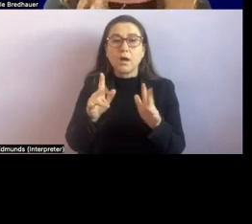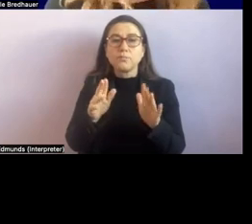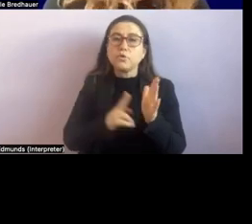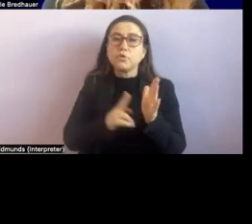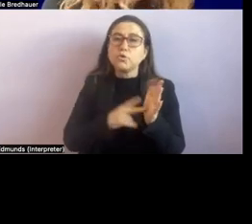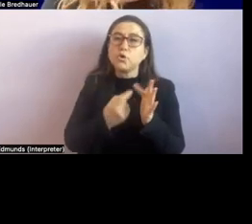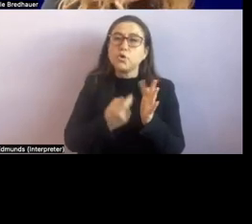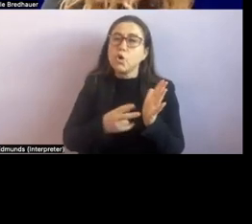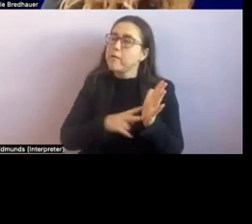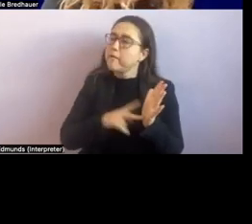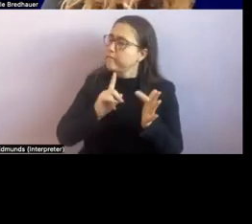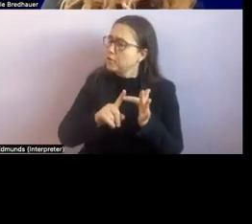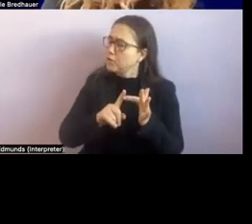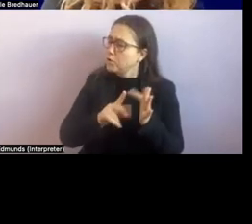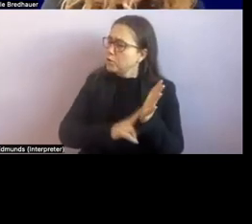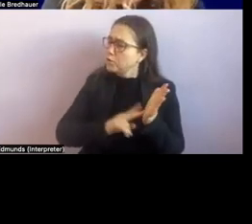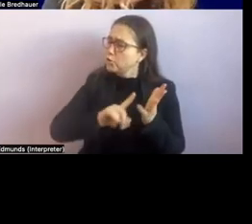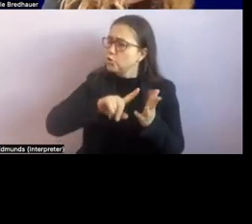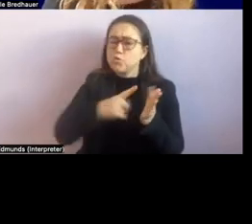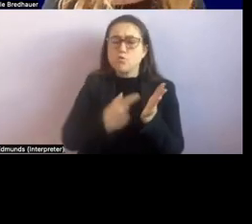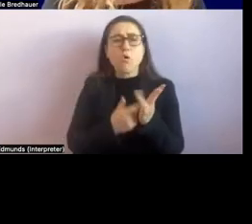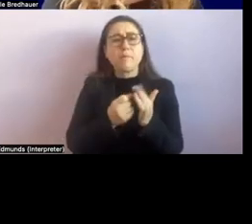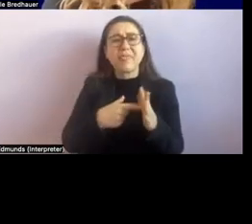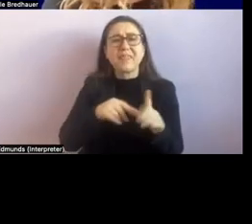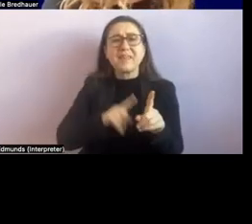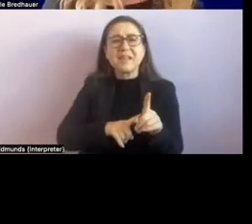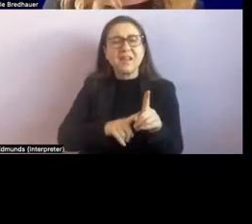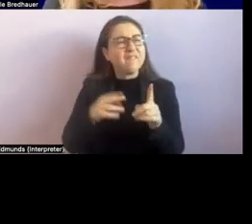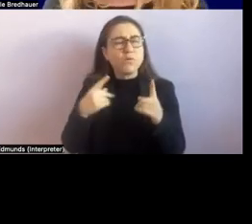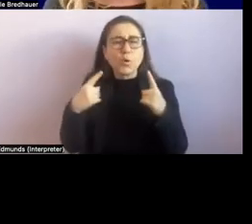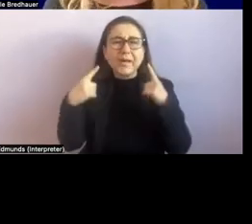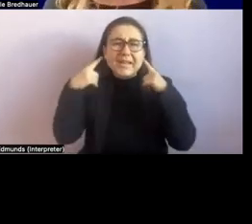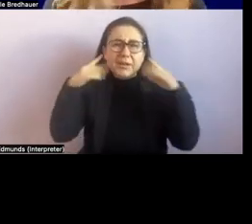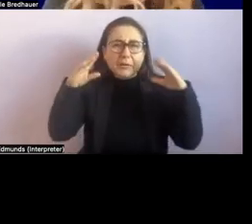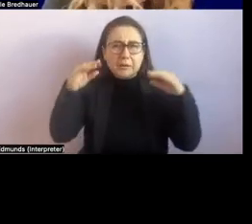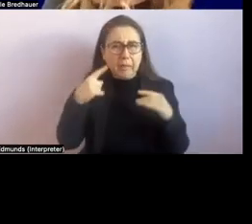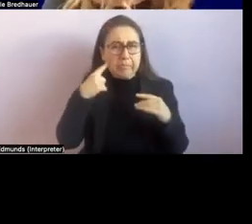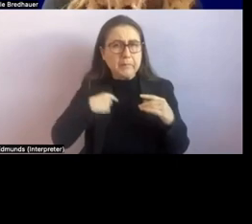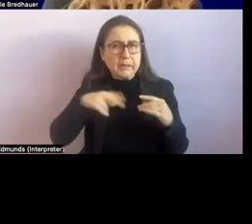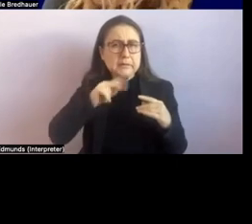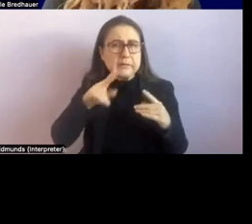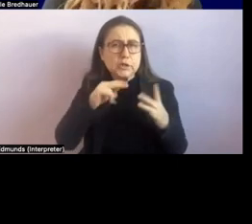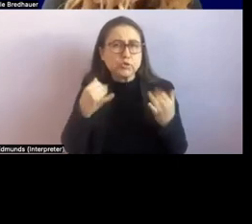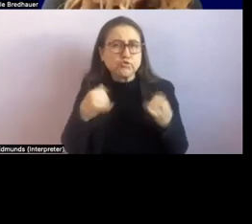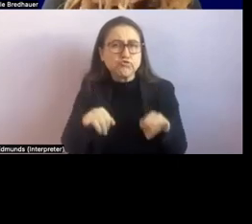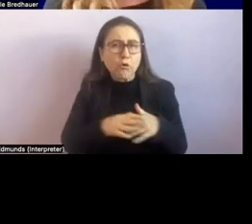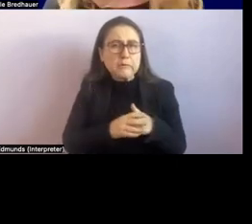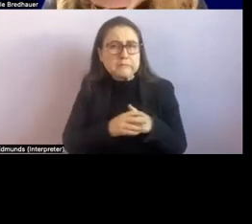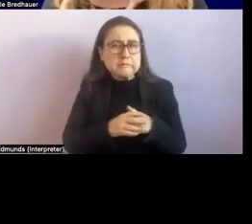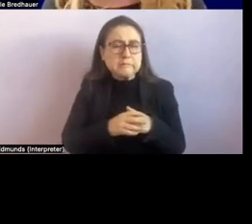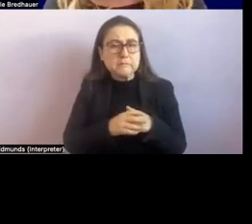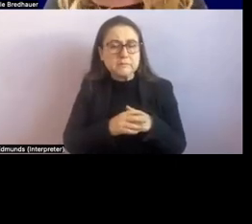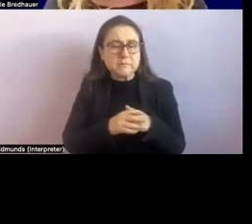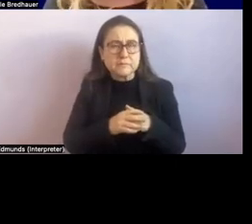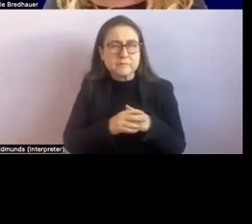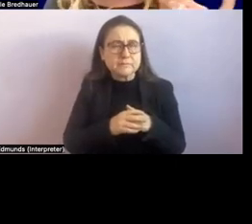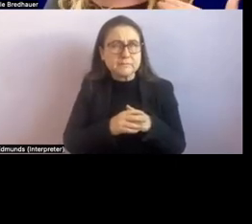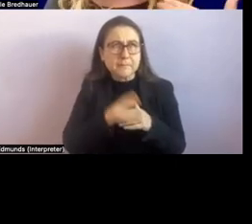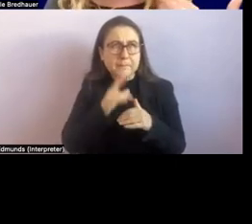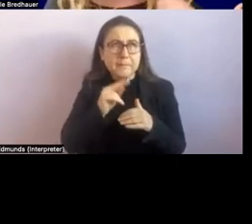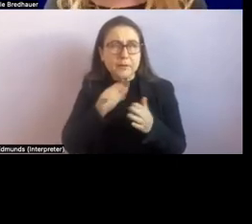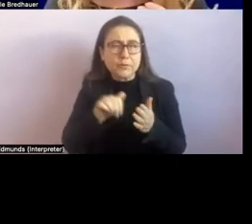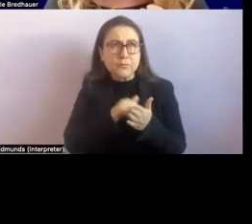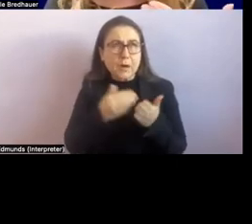neuropathy for hearing. I've probably said that wrong. It's gone from my mind.